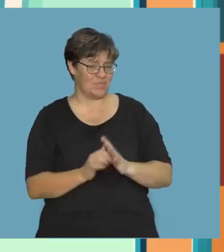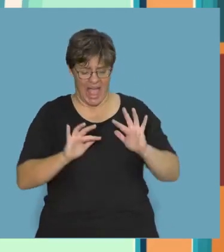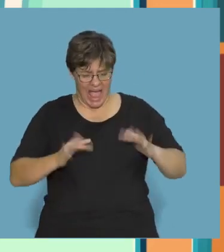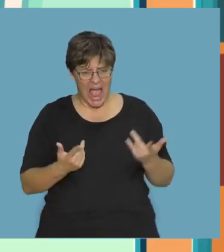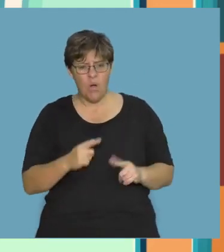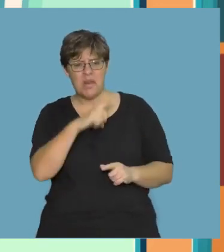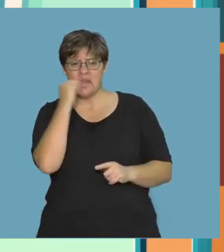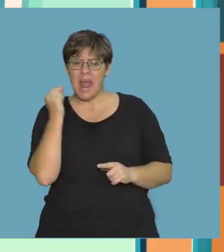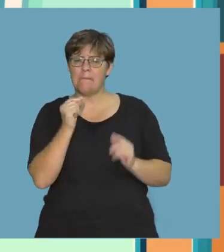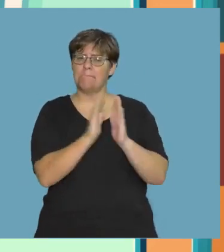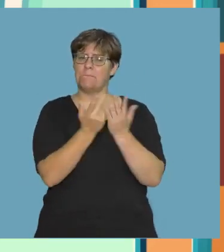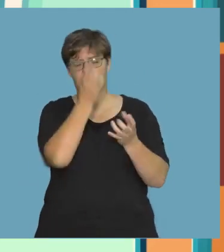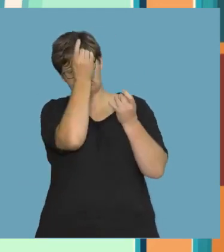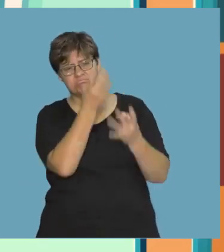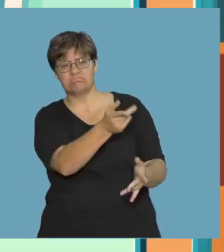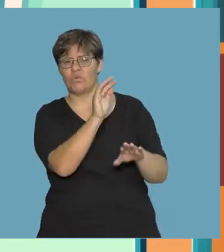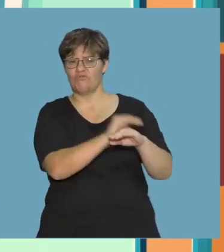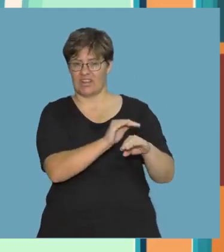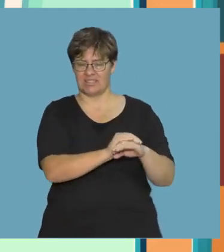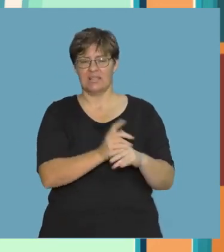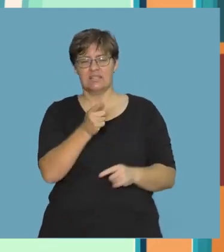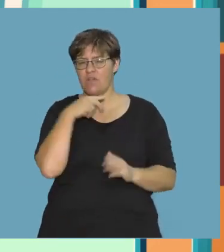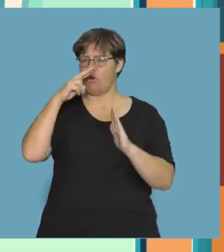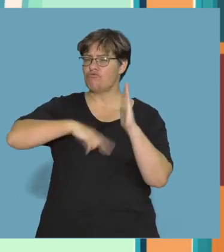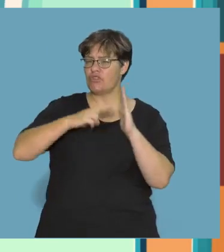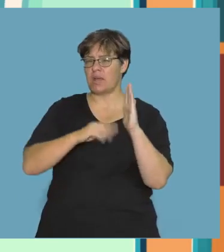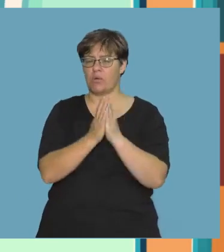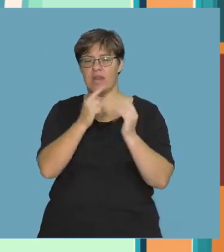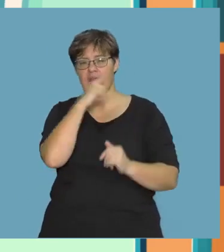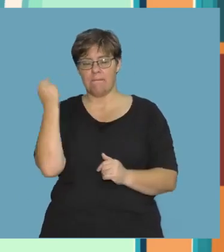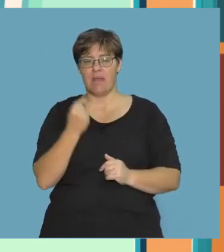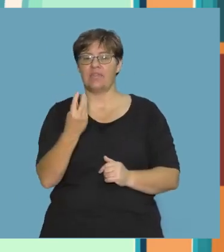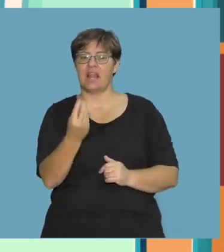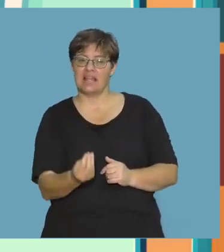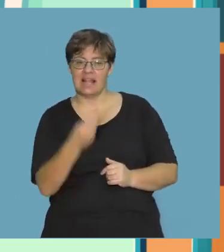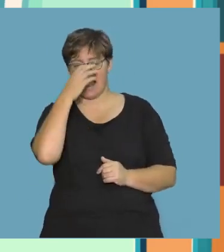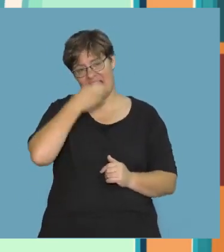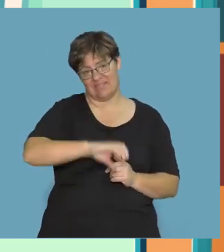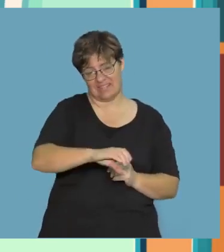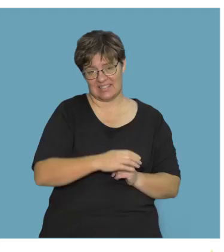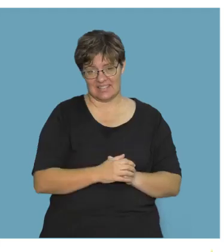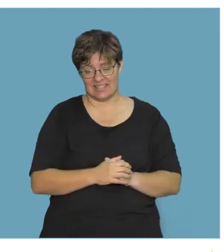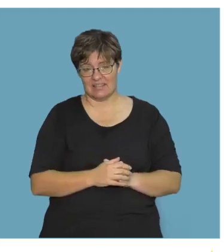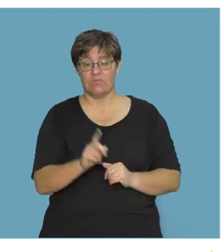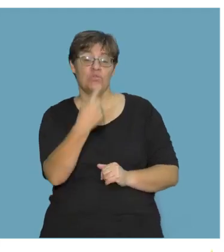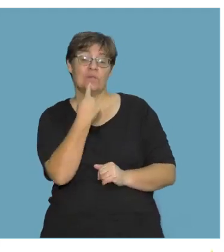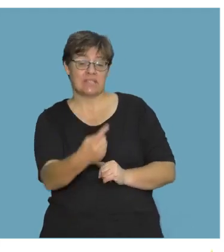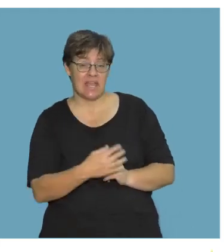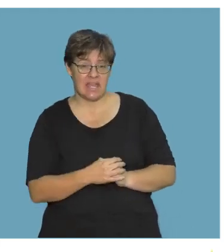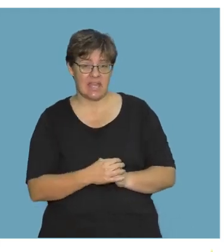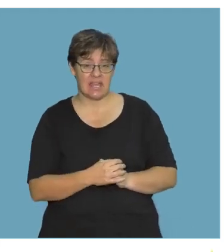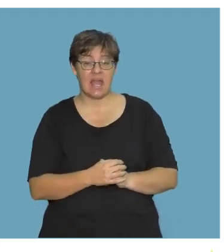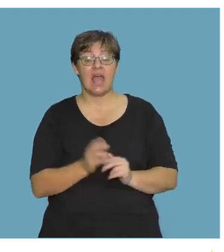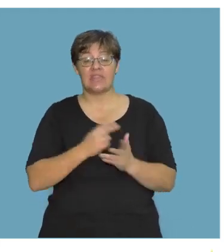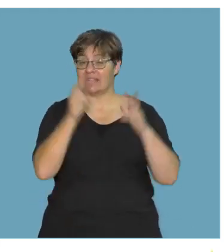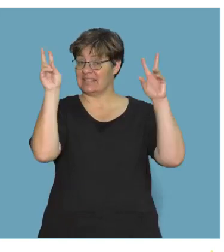of a book? Let's pretend you have to read a book called The Little Elephant. You would say, The title of